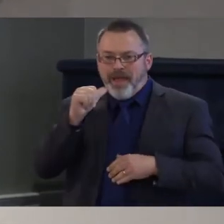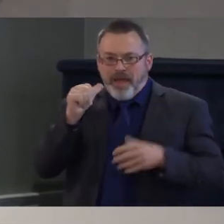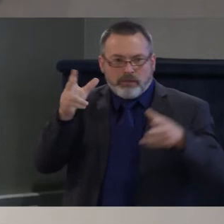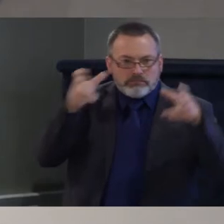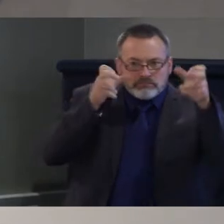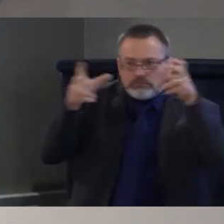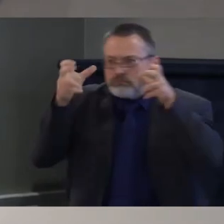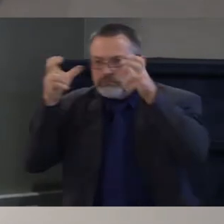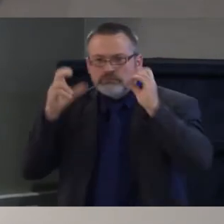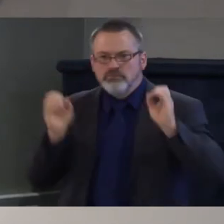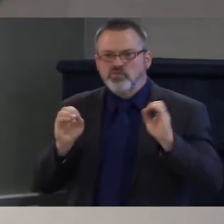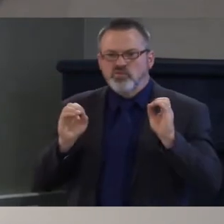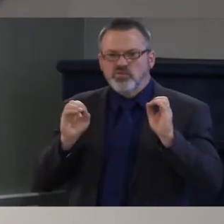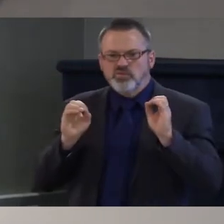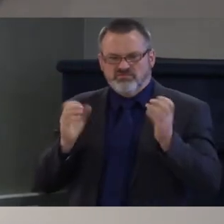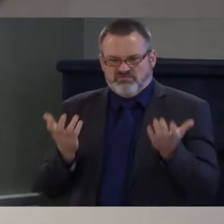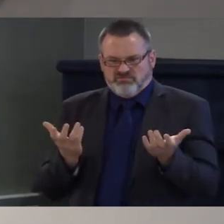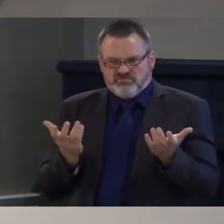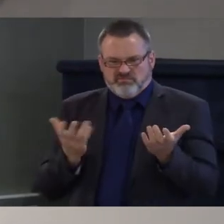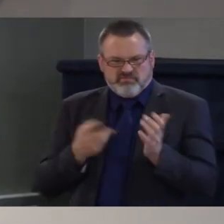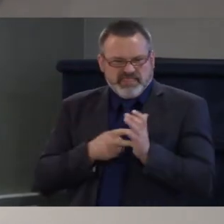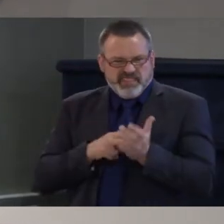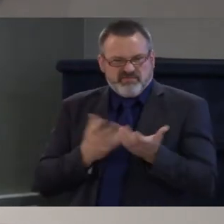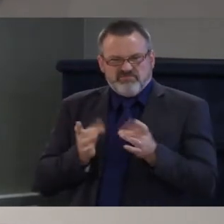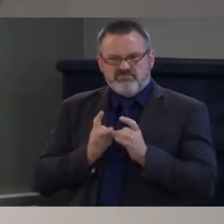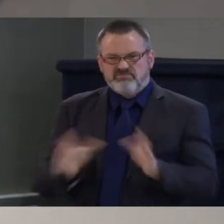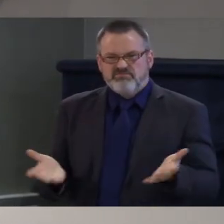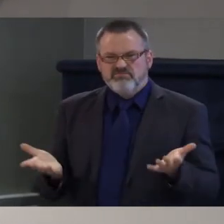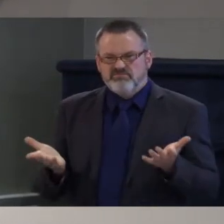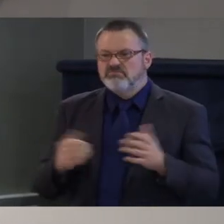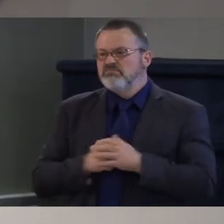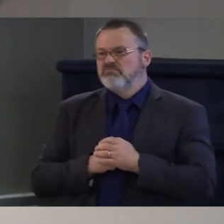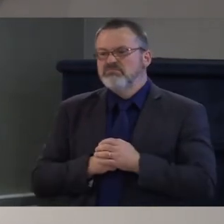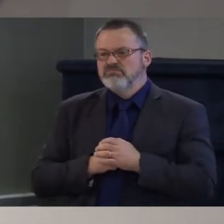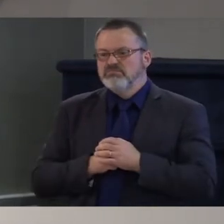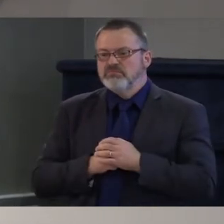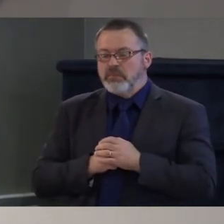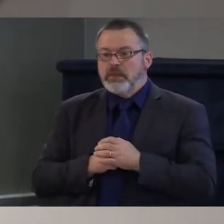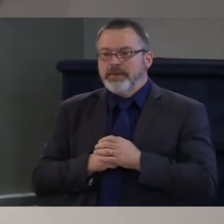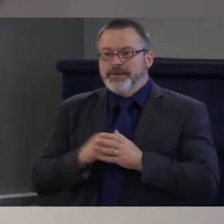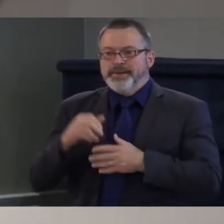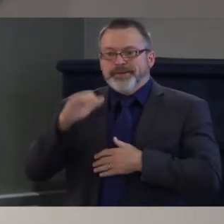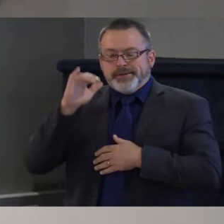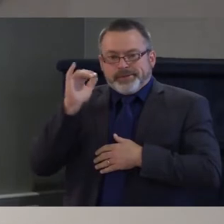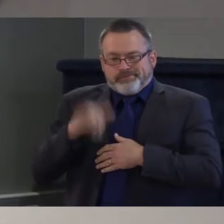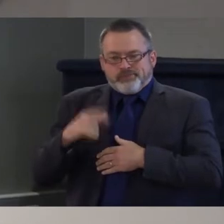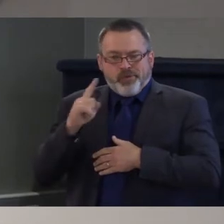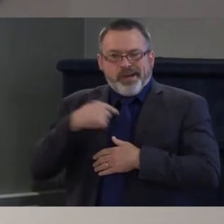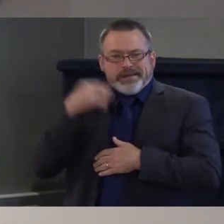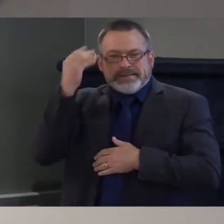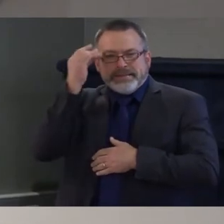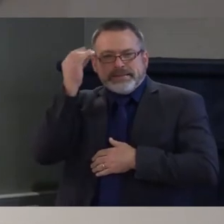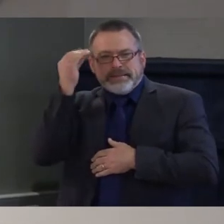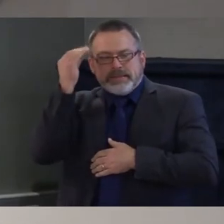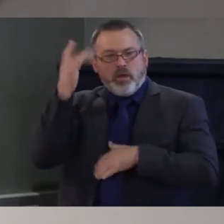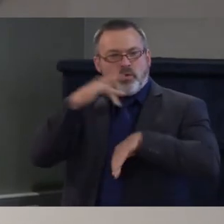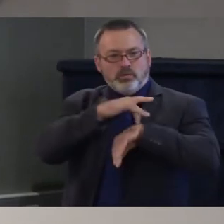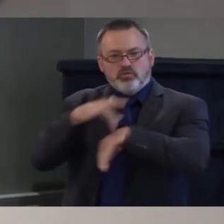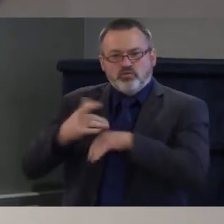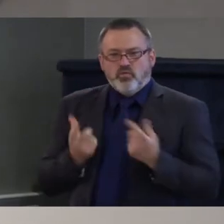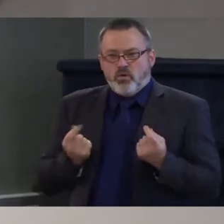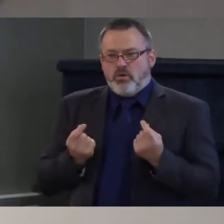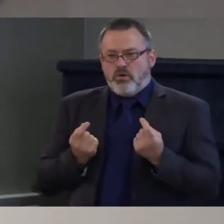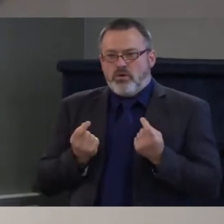and it comes again to me of where are we going to source the resources to build a just